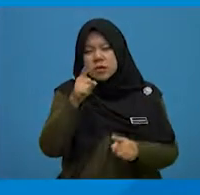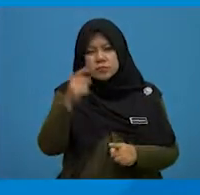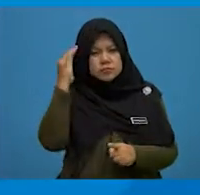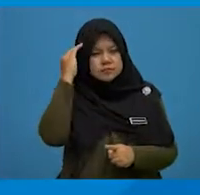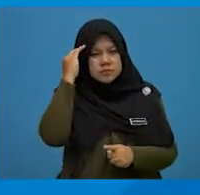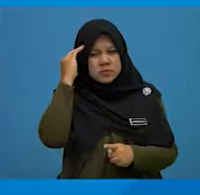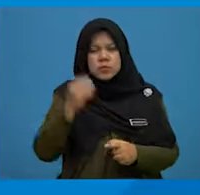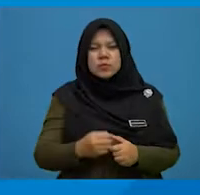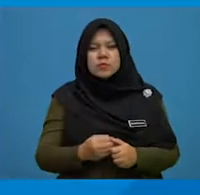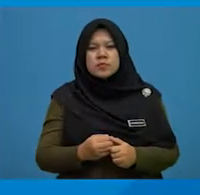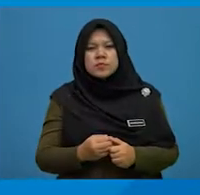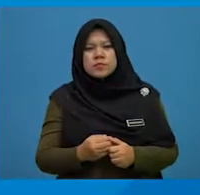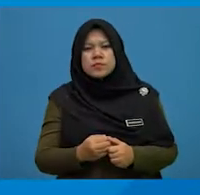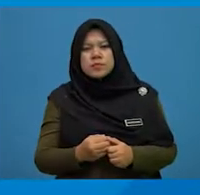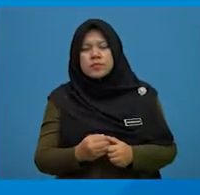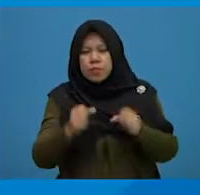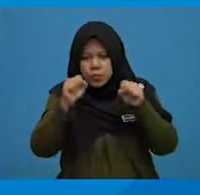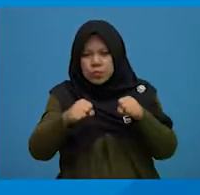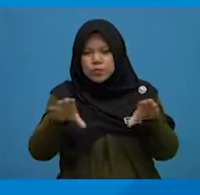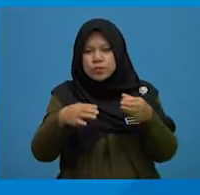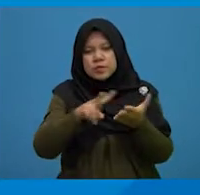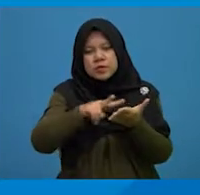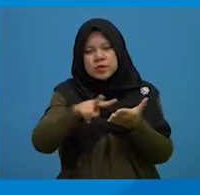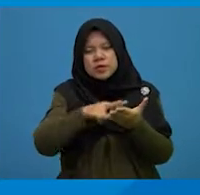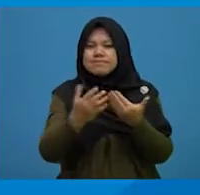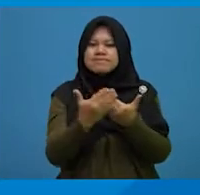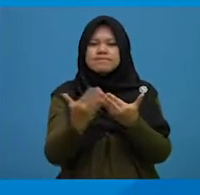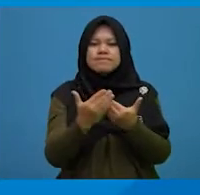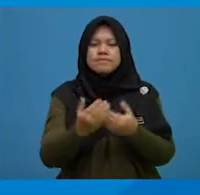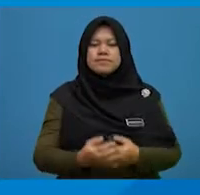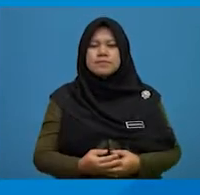thus making reading and understanding a breeze.